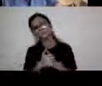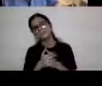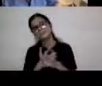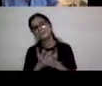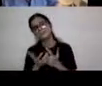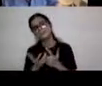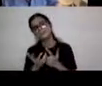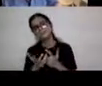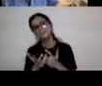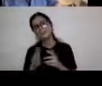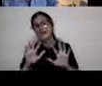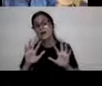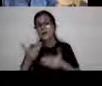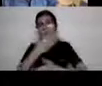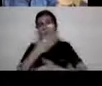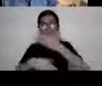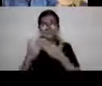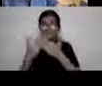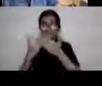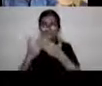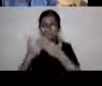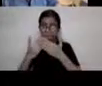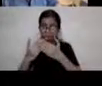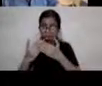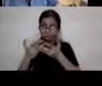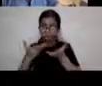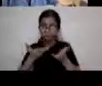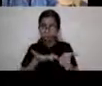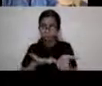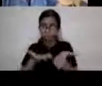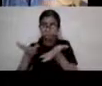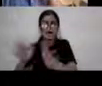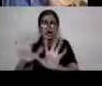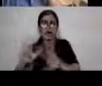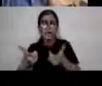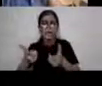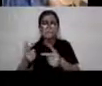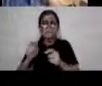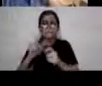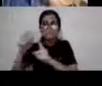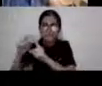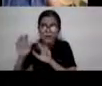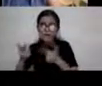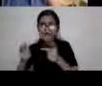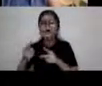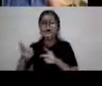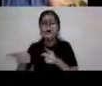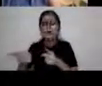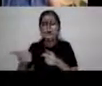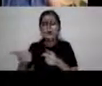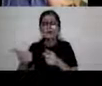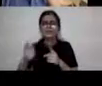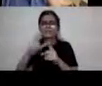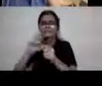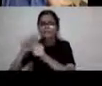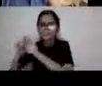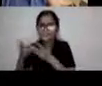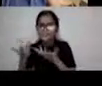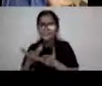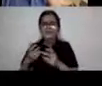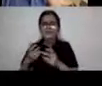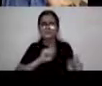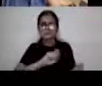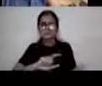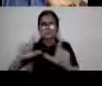about how disability studies came to be. And the slide you're looking at right now is a slide of a